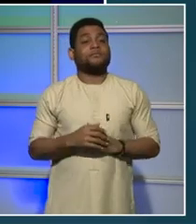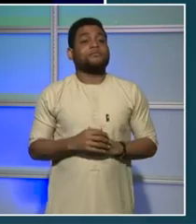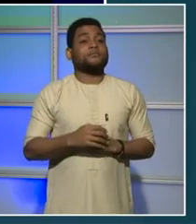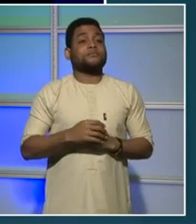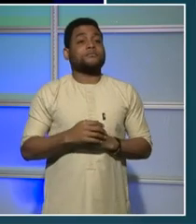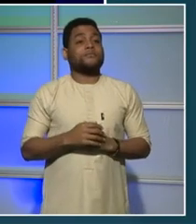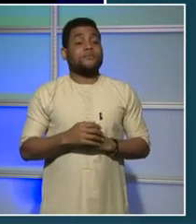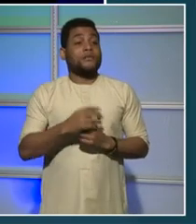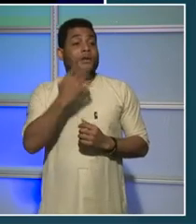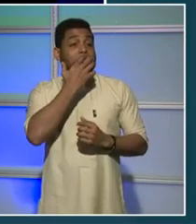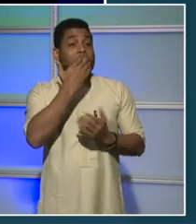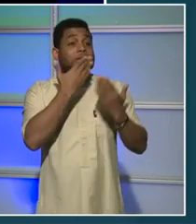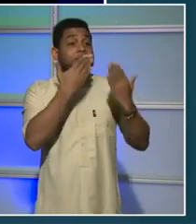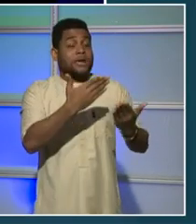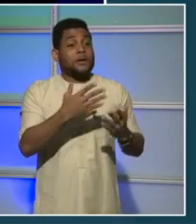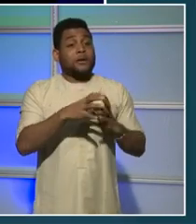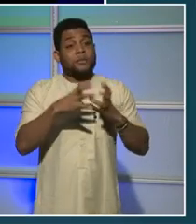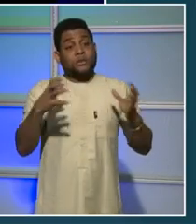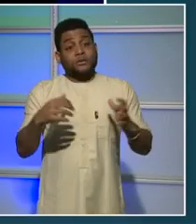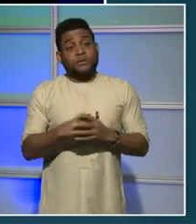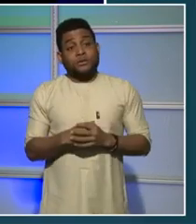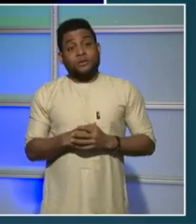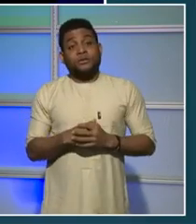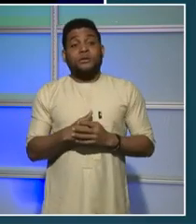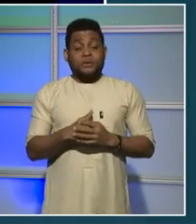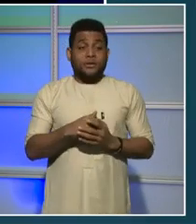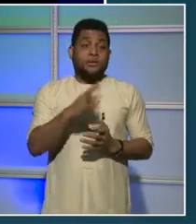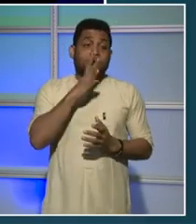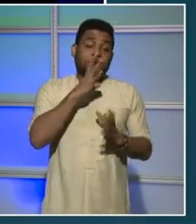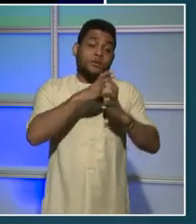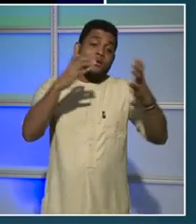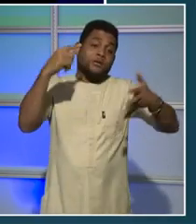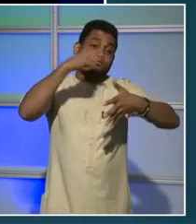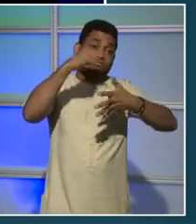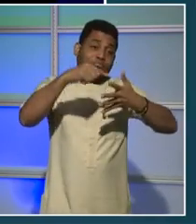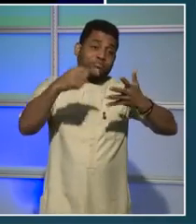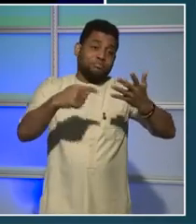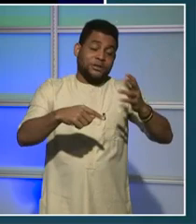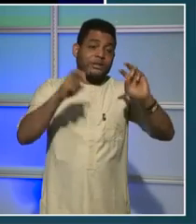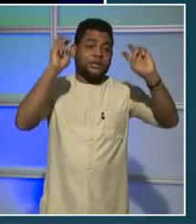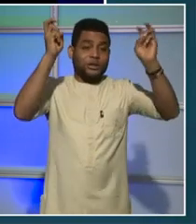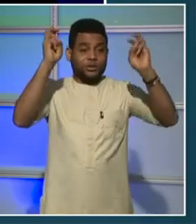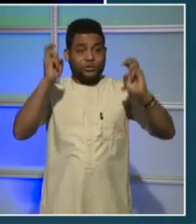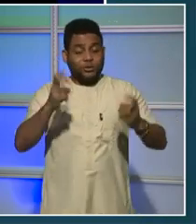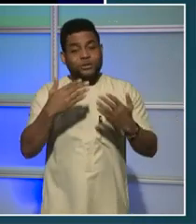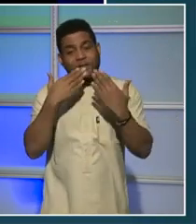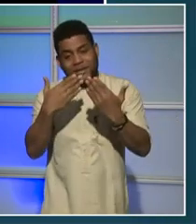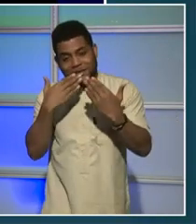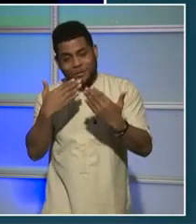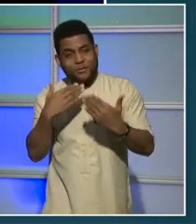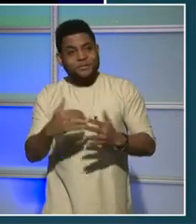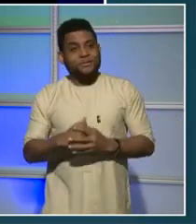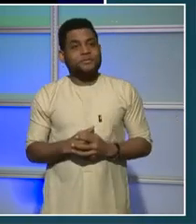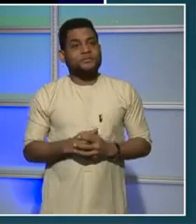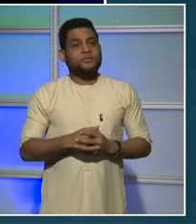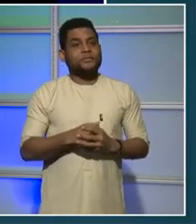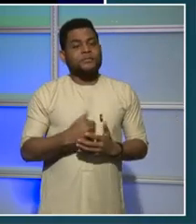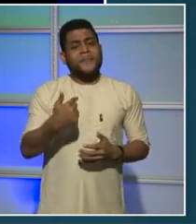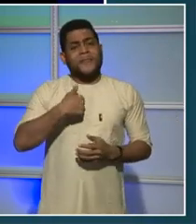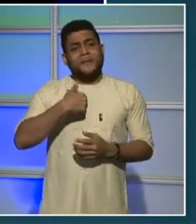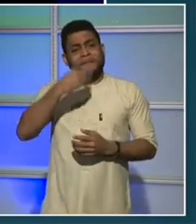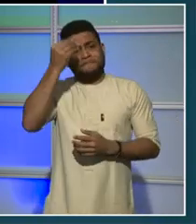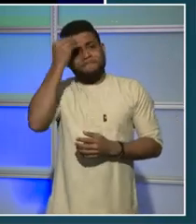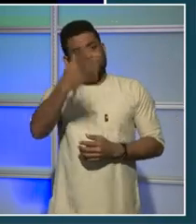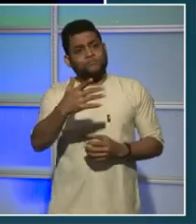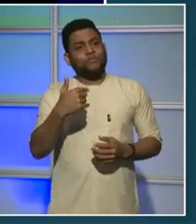addressed a lot of issues. We are setting, and when I became mayor, we laid out a course.